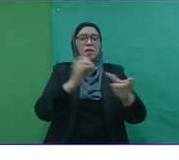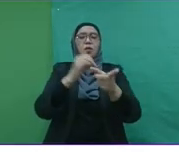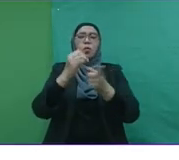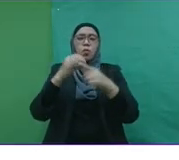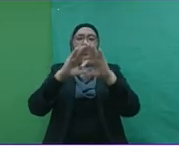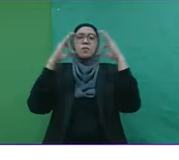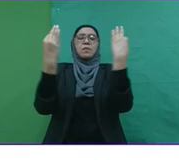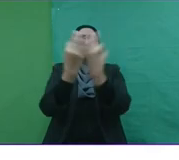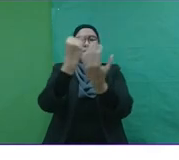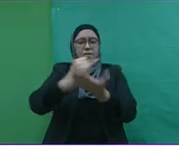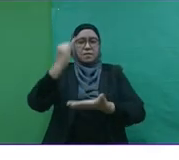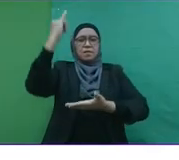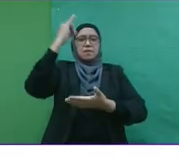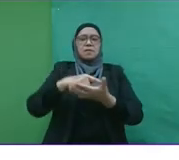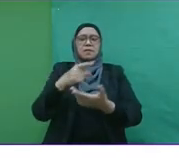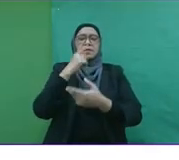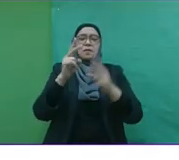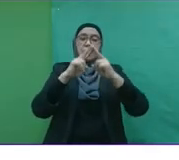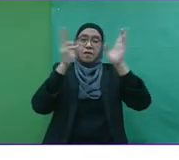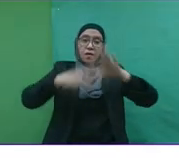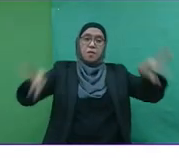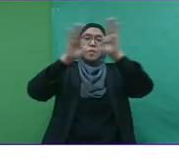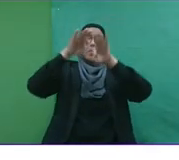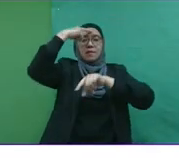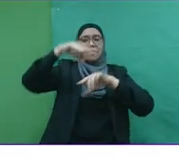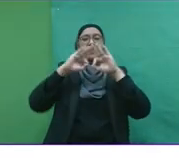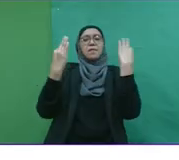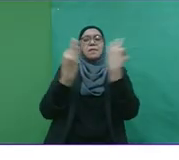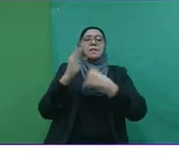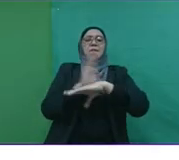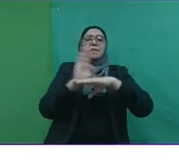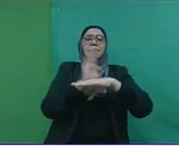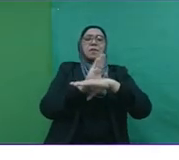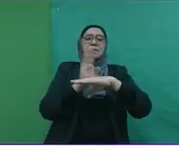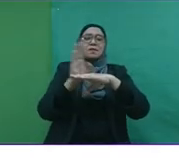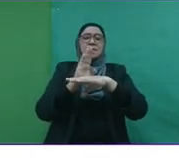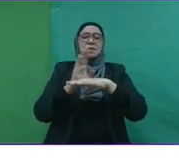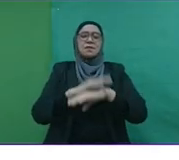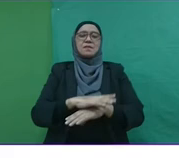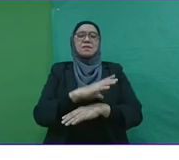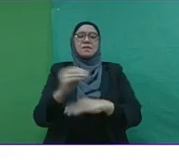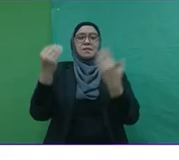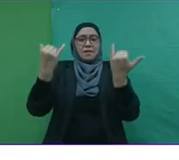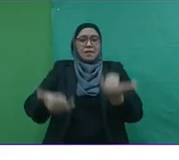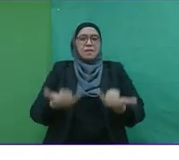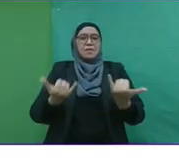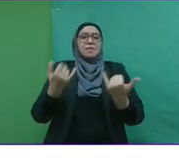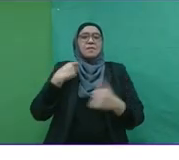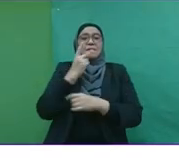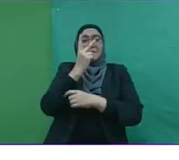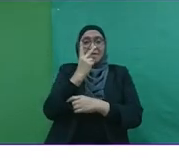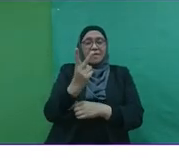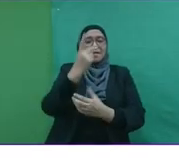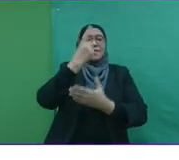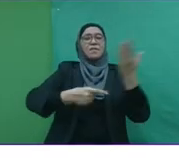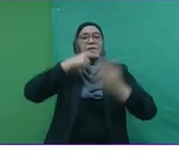and family constitution would be, I think, important for family businesses. So today,